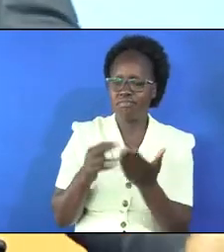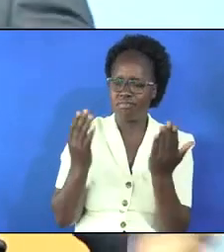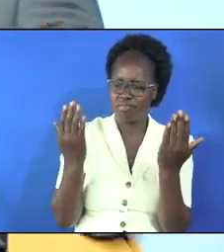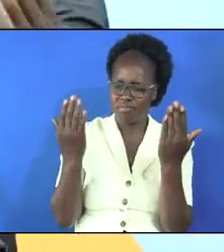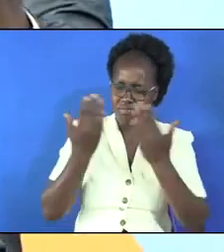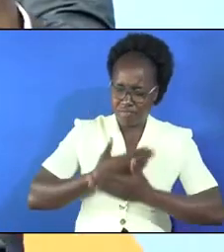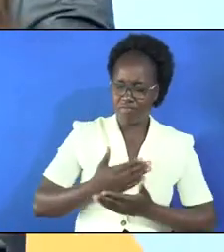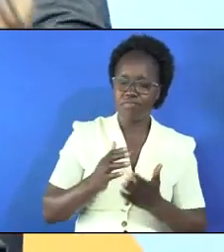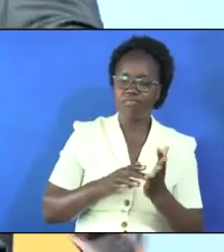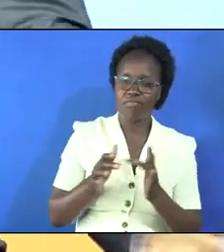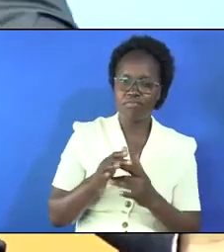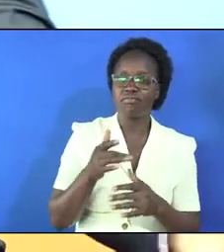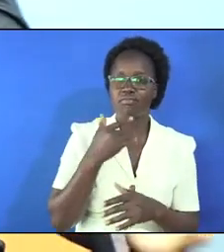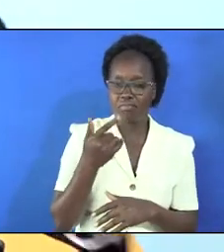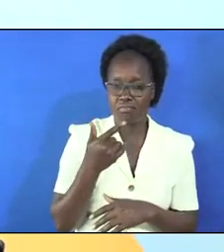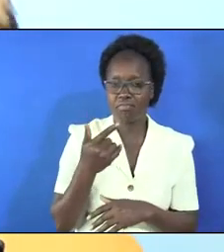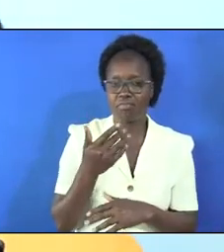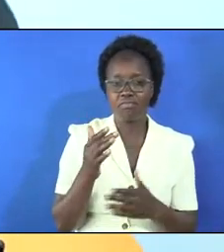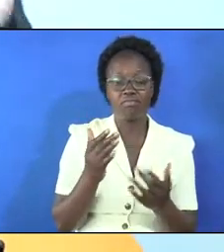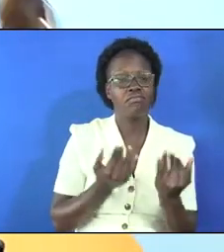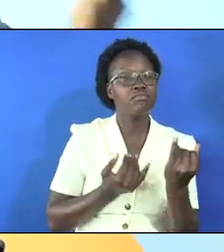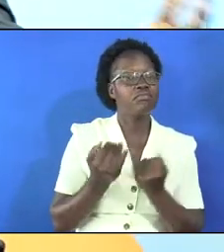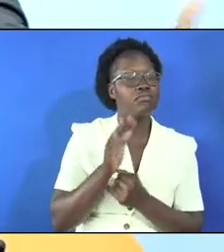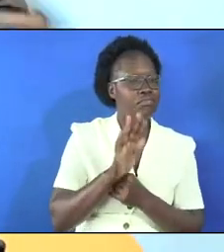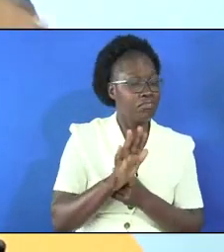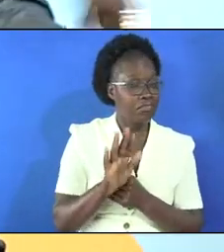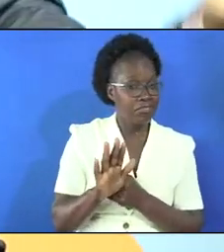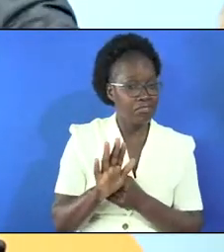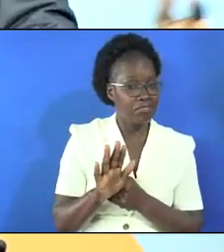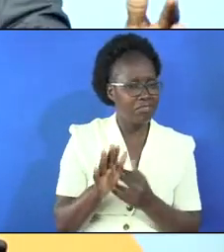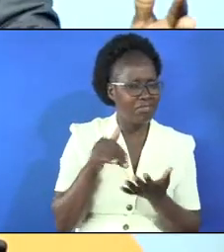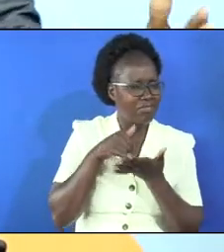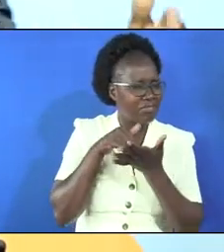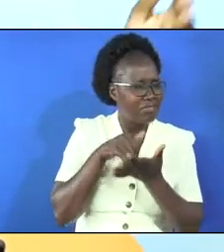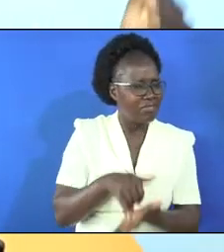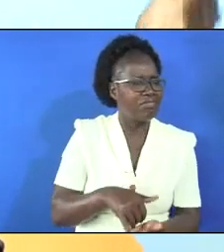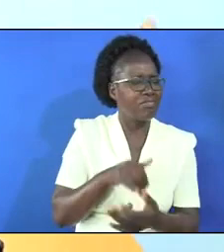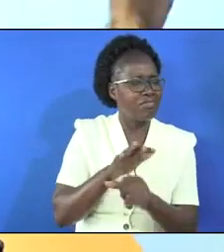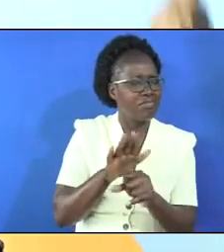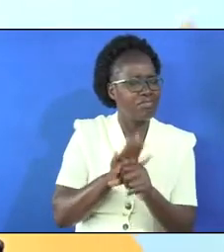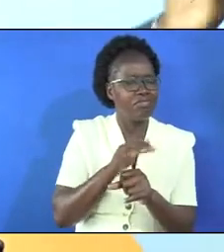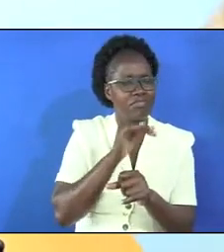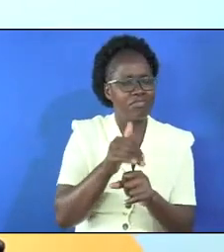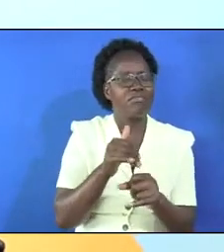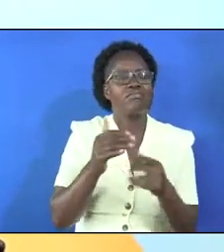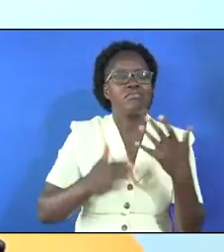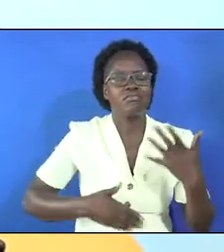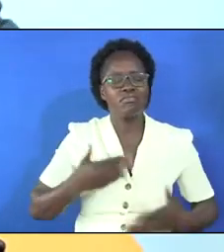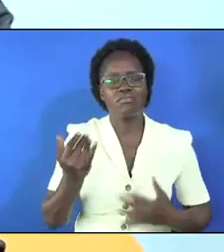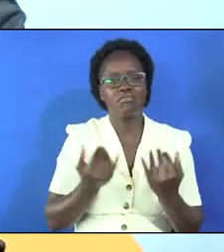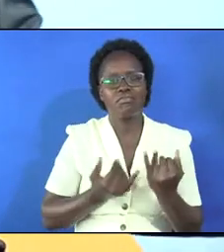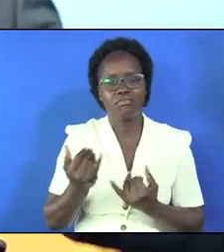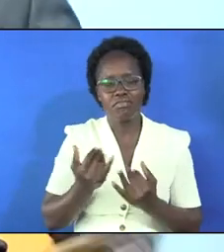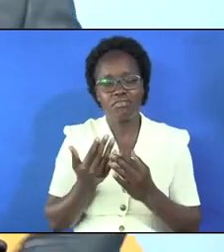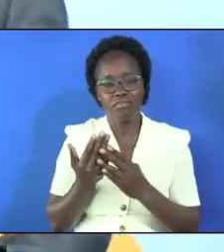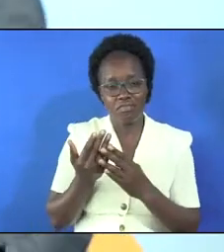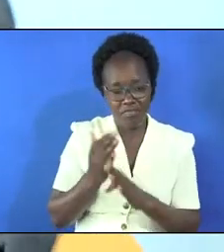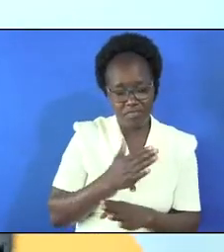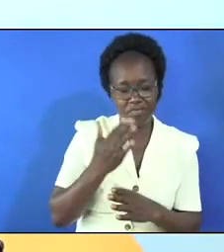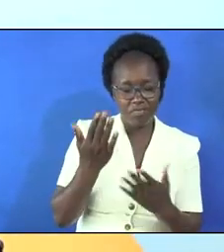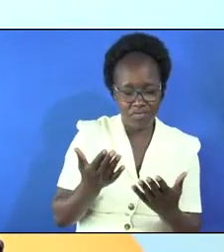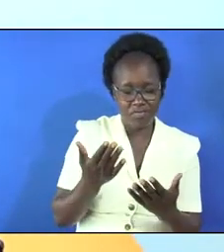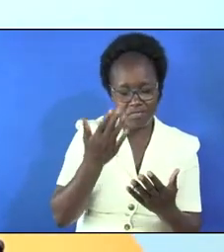night the bible is saying that their sabbath was interfered with it was not a happy sabbath as before